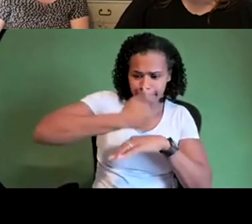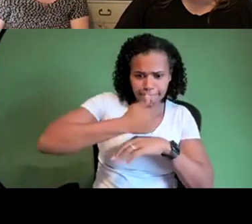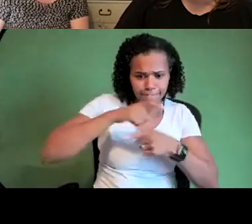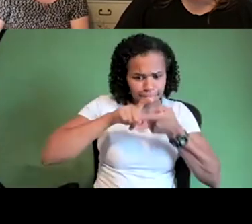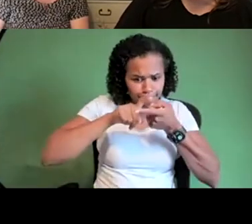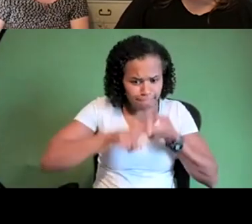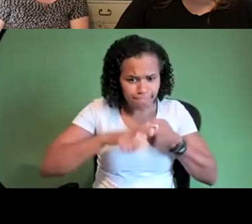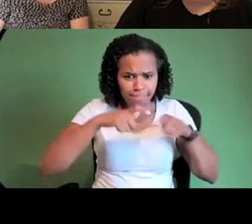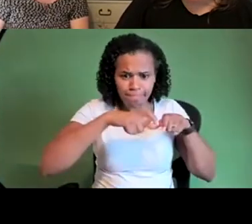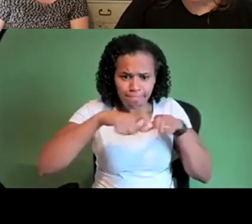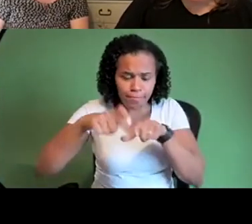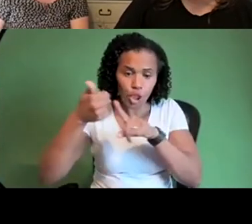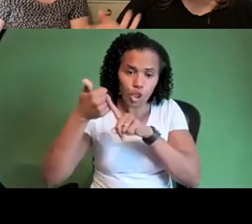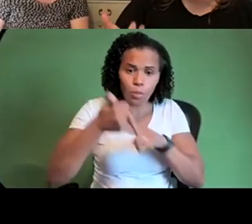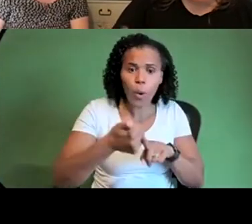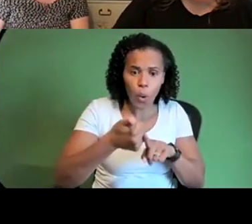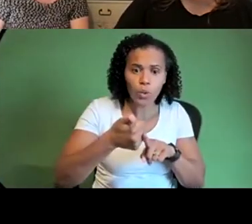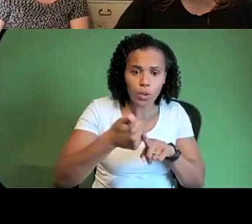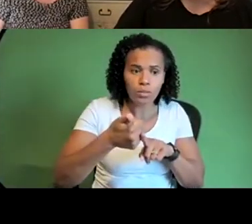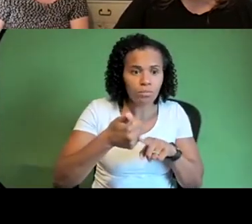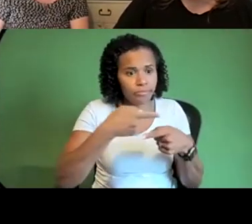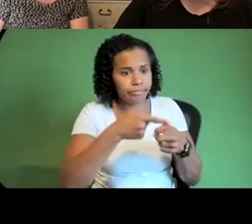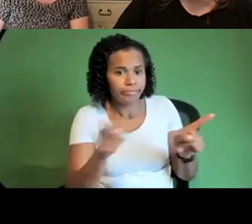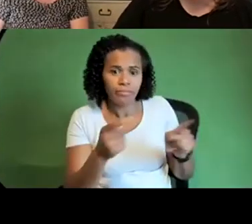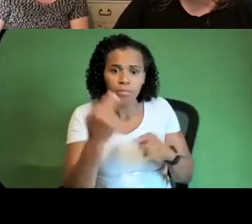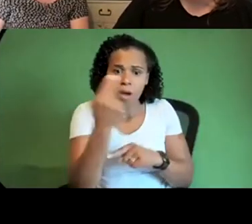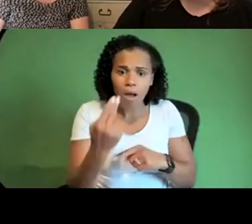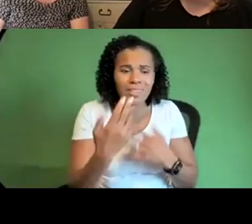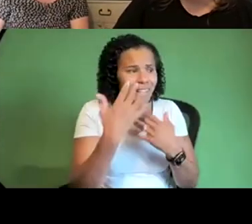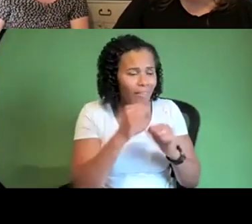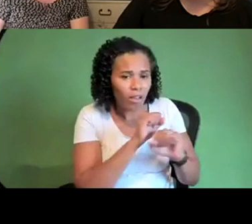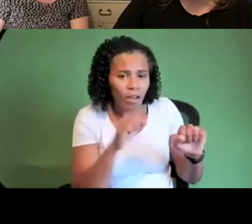artists who have support needs um